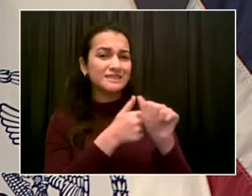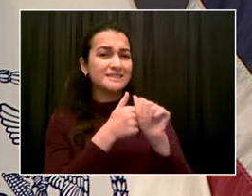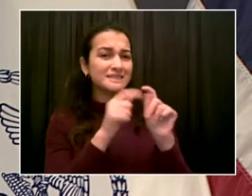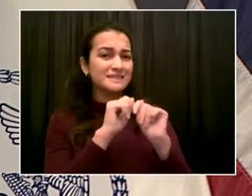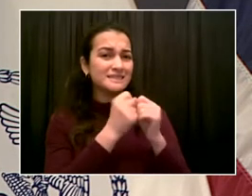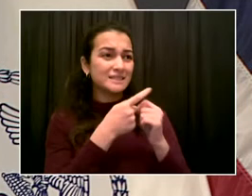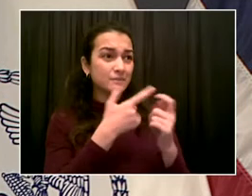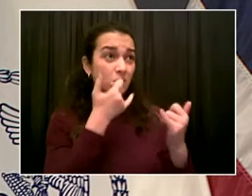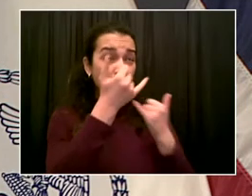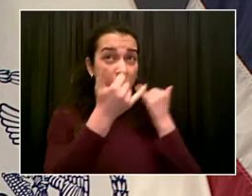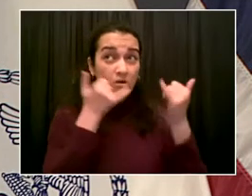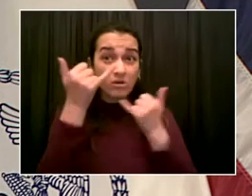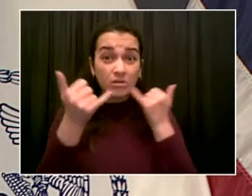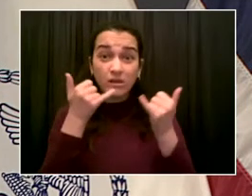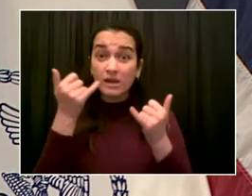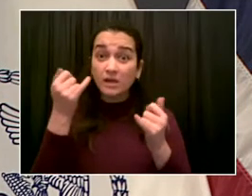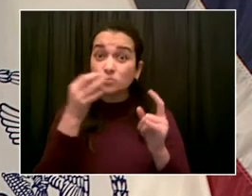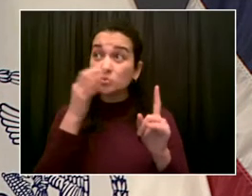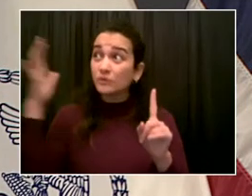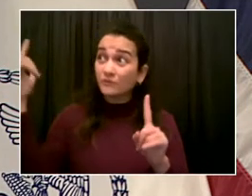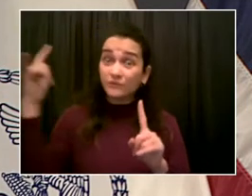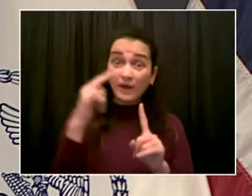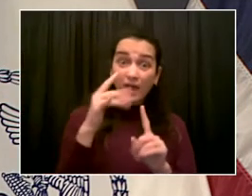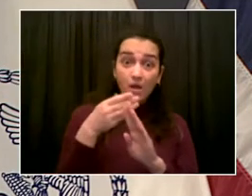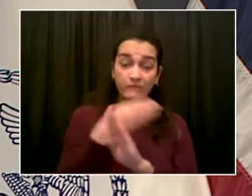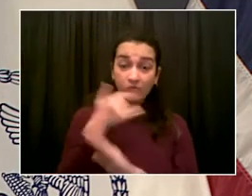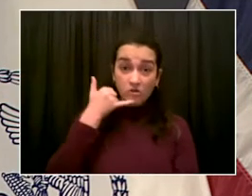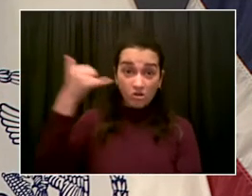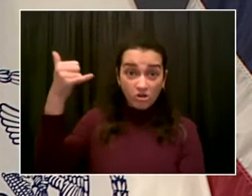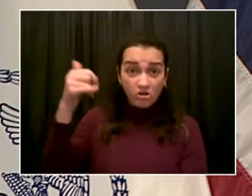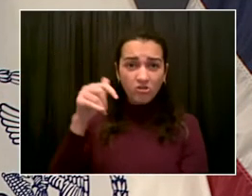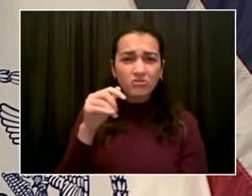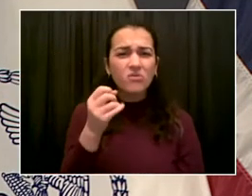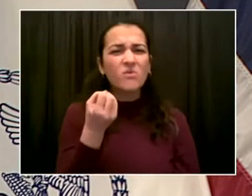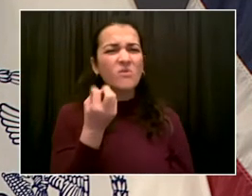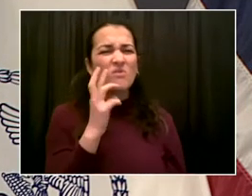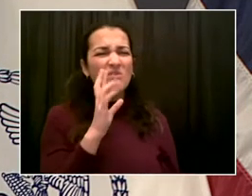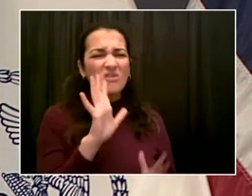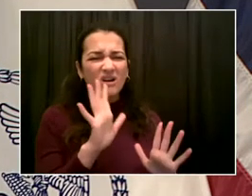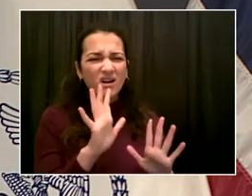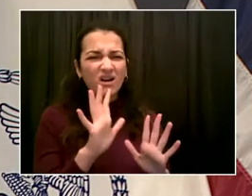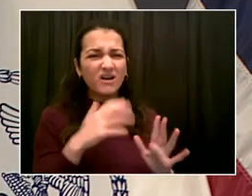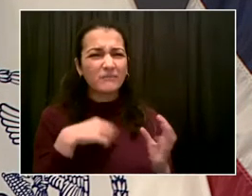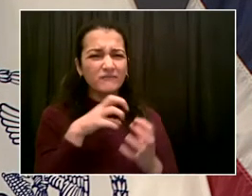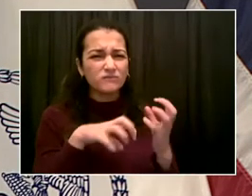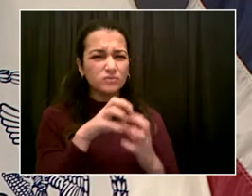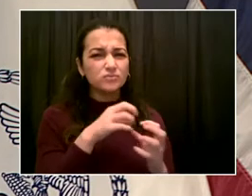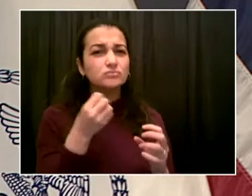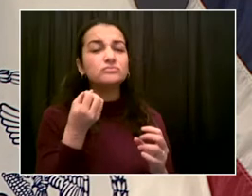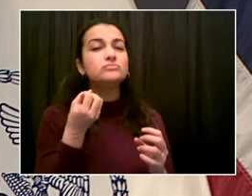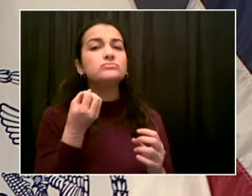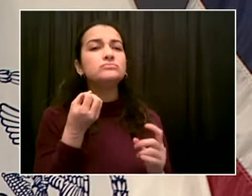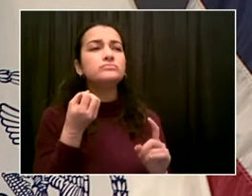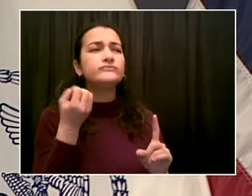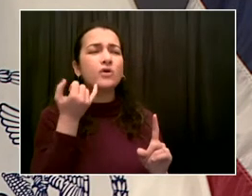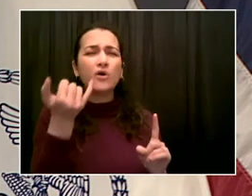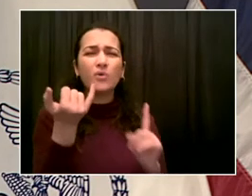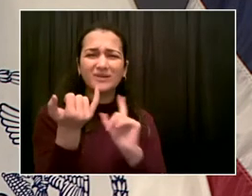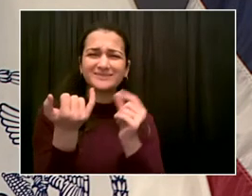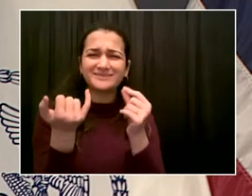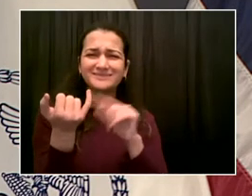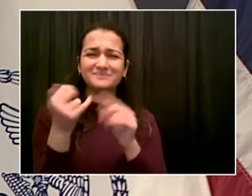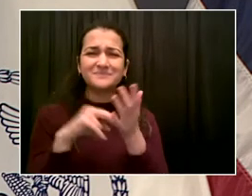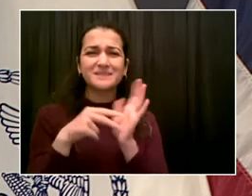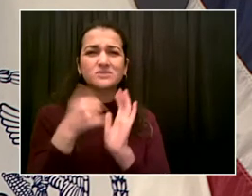come into the U.S. through New York. And what specifically are they is the city saying